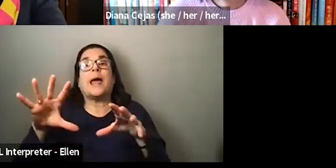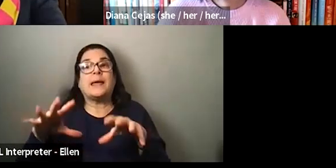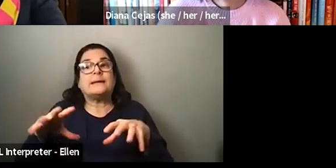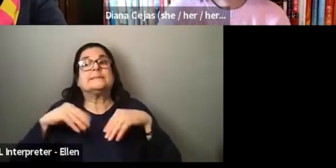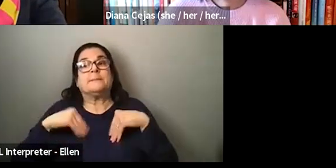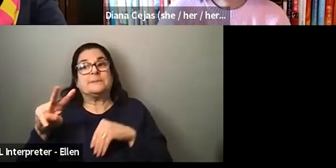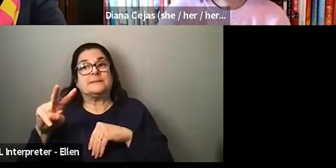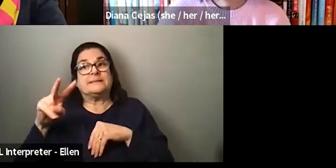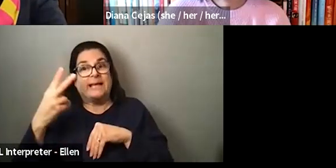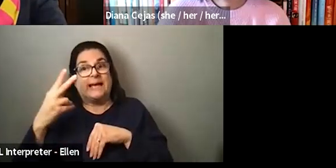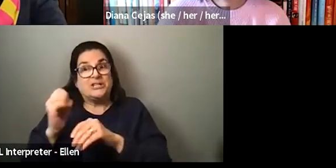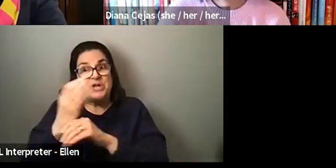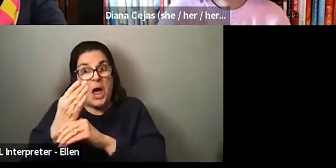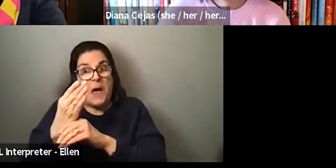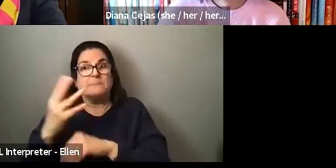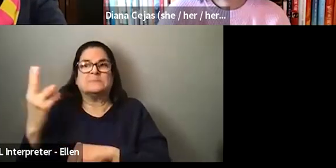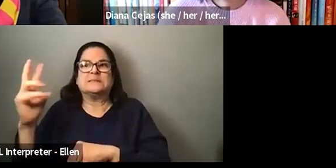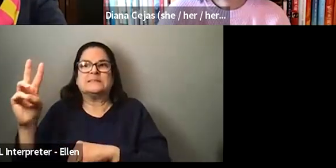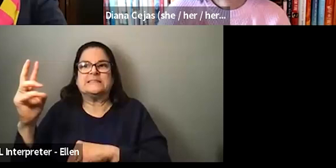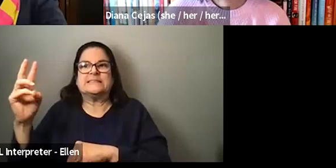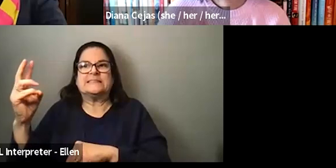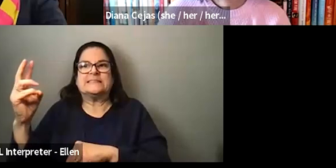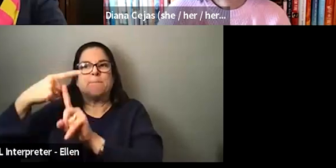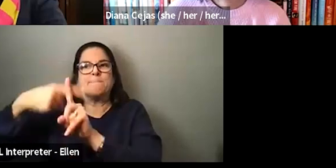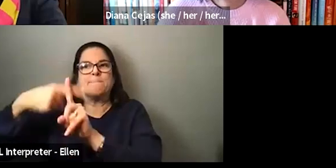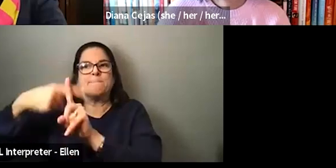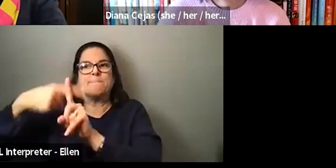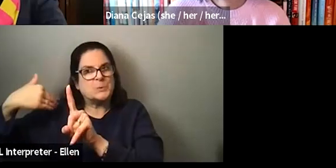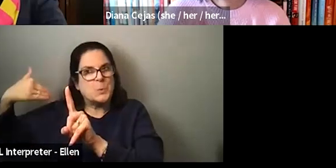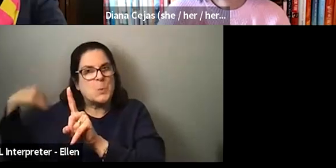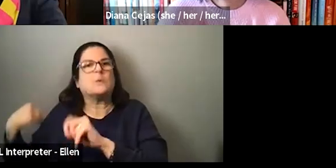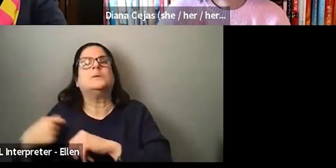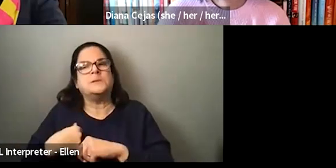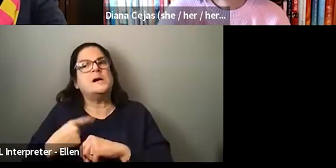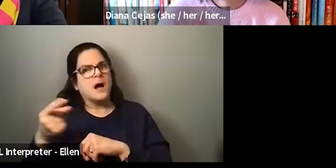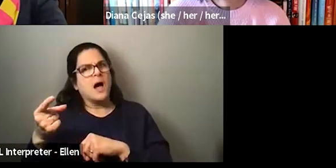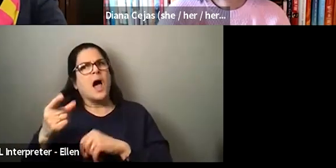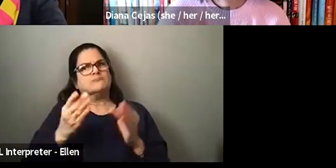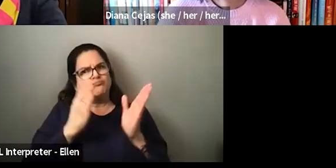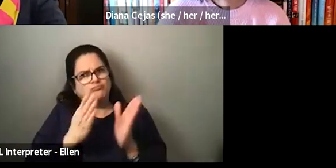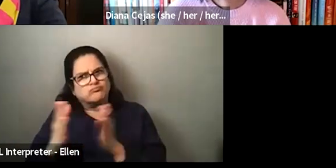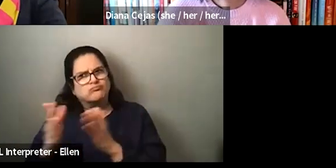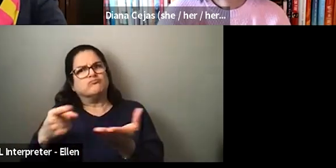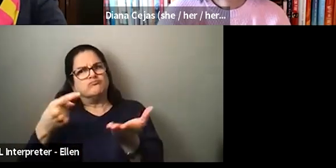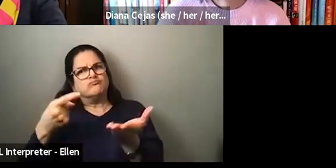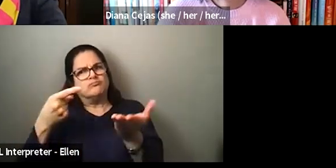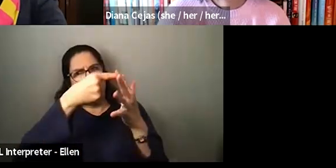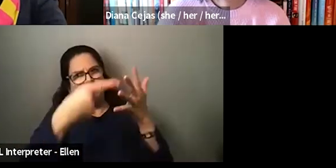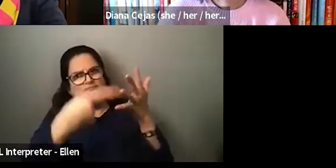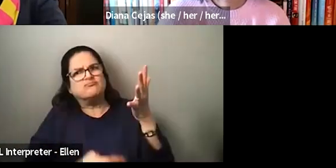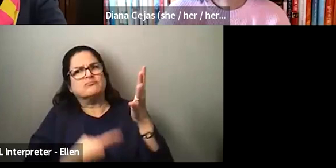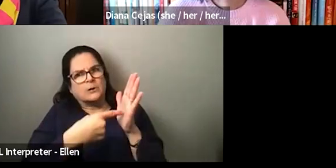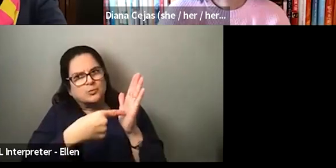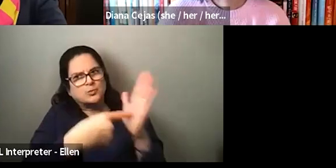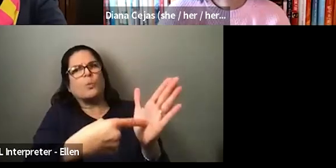tried to be a little bit more intentional about laying out like, you know, these are the things that I'm bringing to this, you know, position. And, um, and it